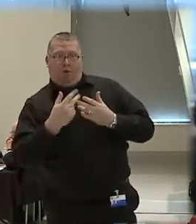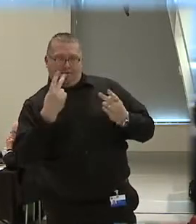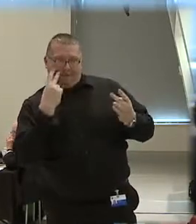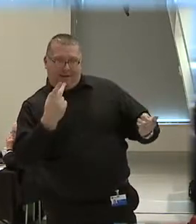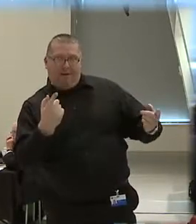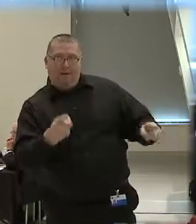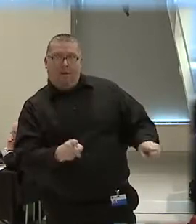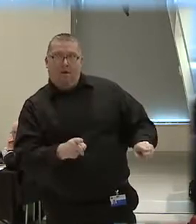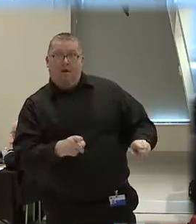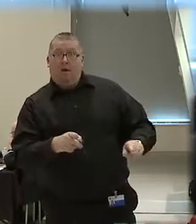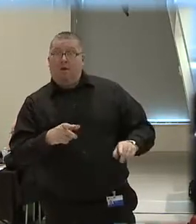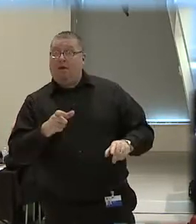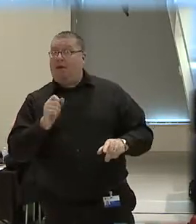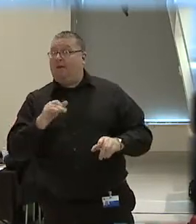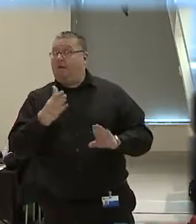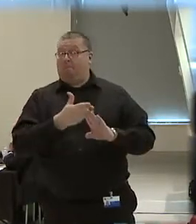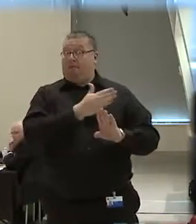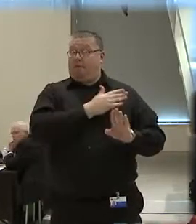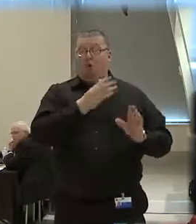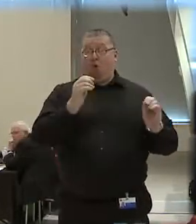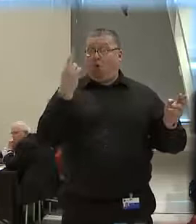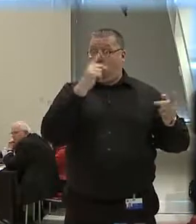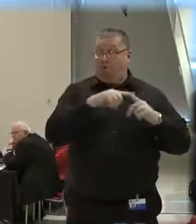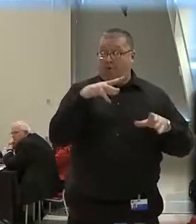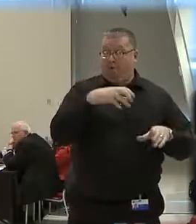to intervene before, there should be now.